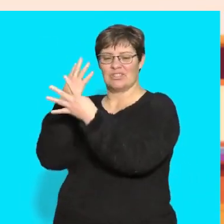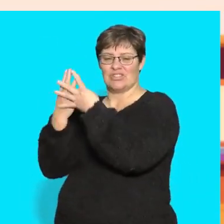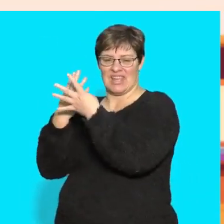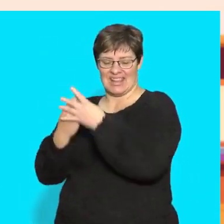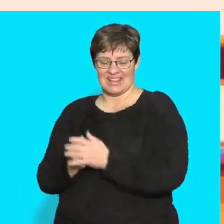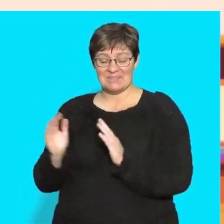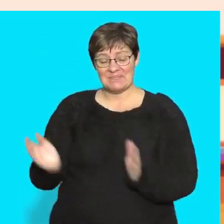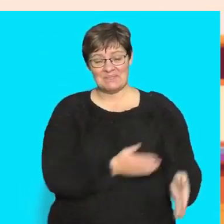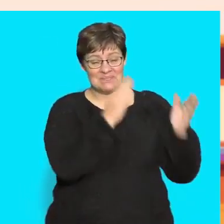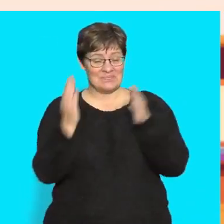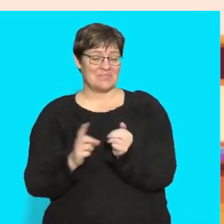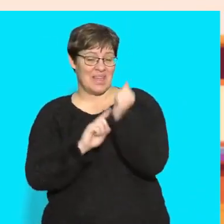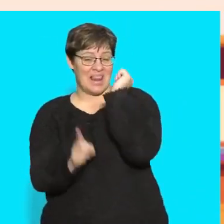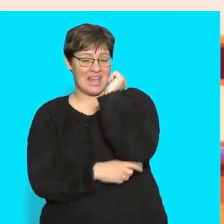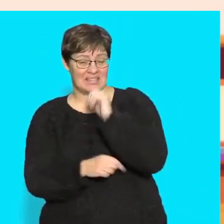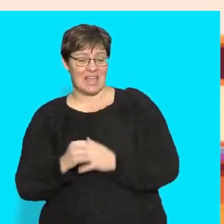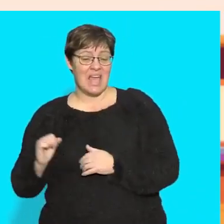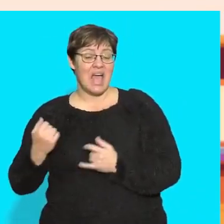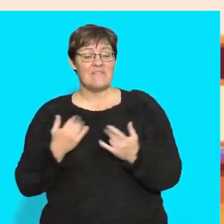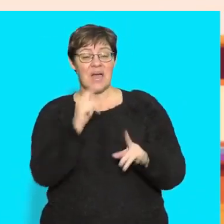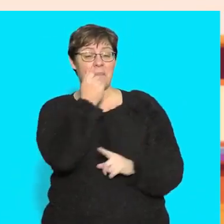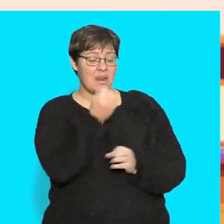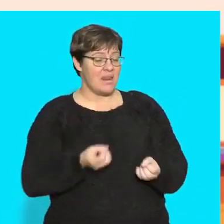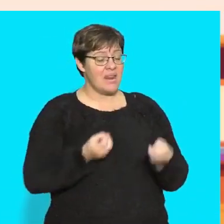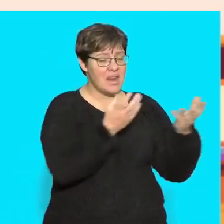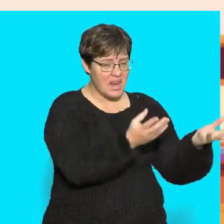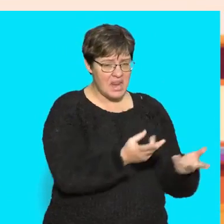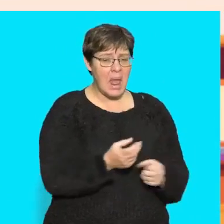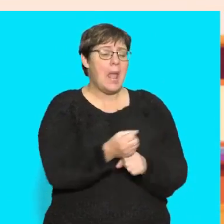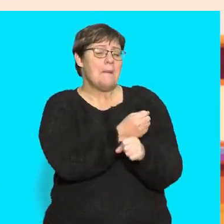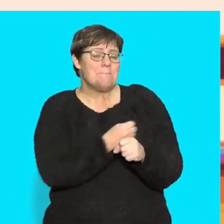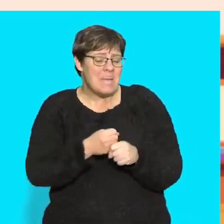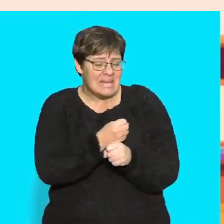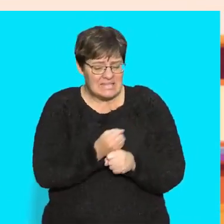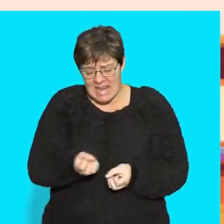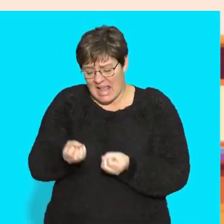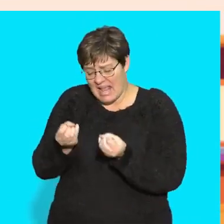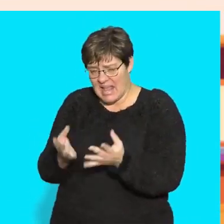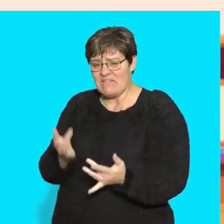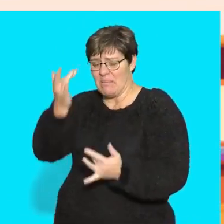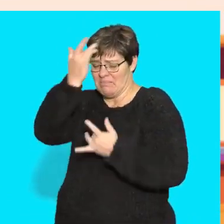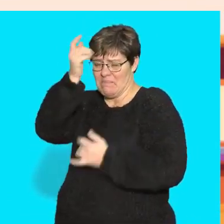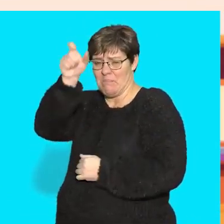The fireman gave the patient some medicine so he would feel better.